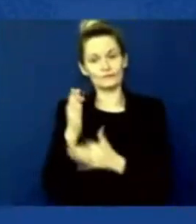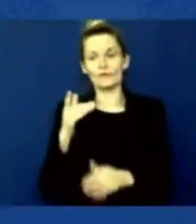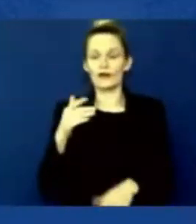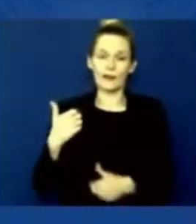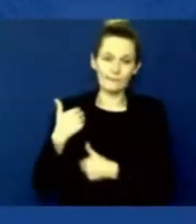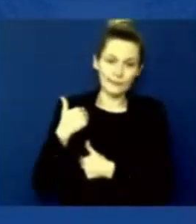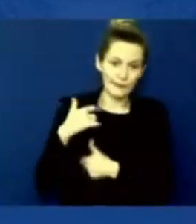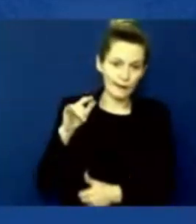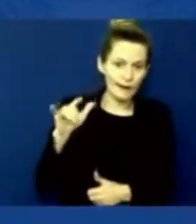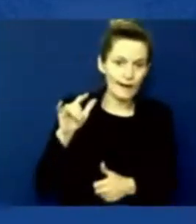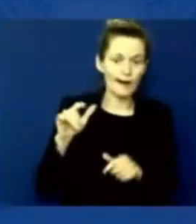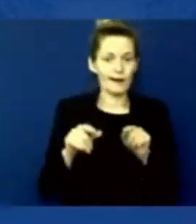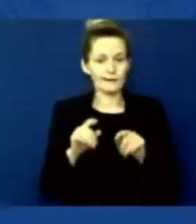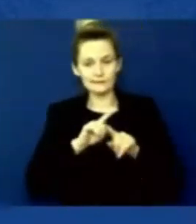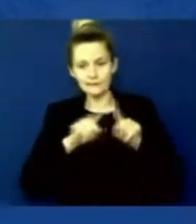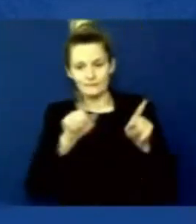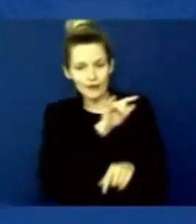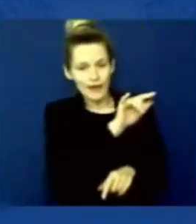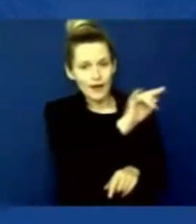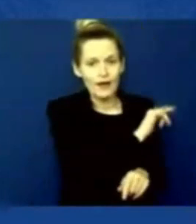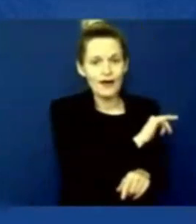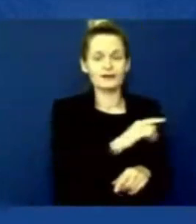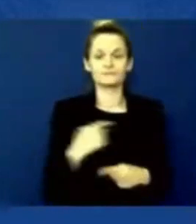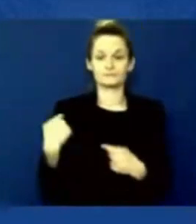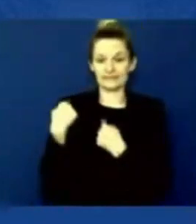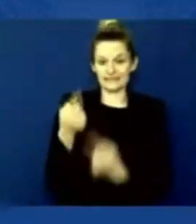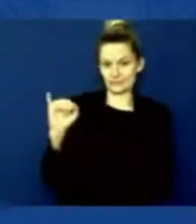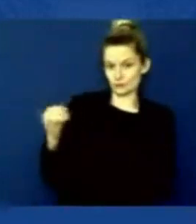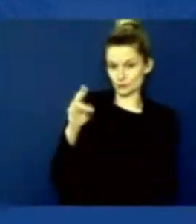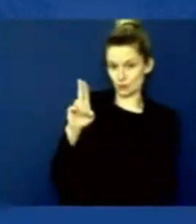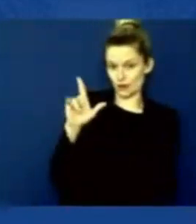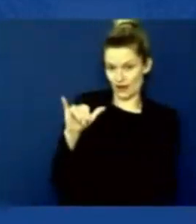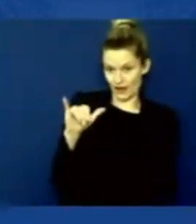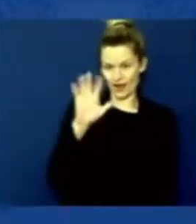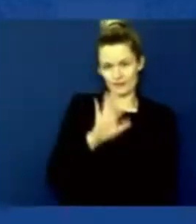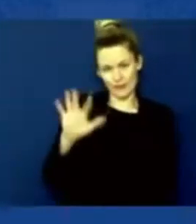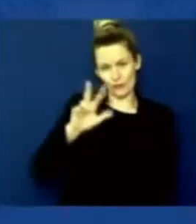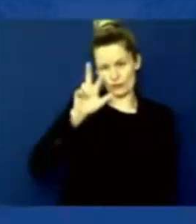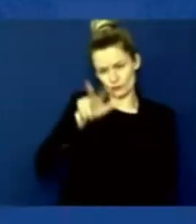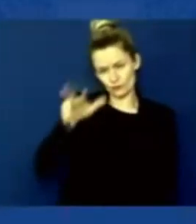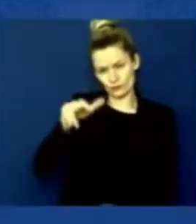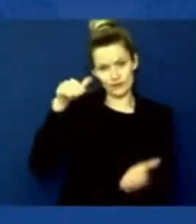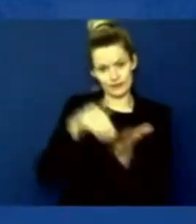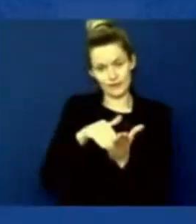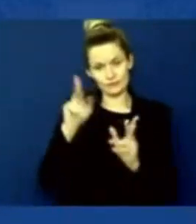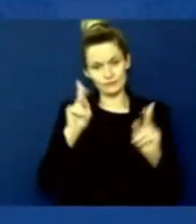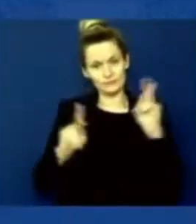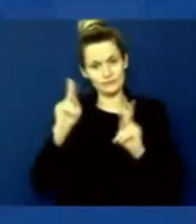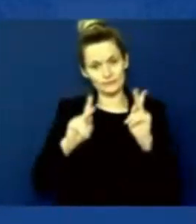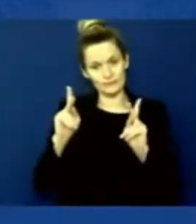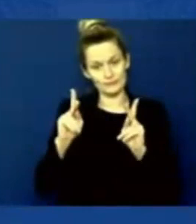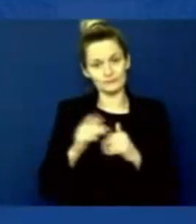,000 persons. In one 24-hour period this weekend, 23 U.S. military flights,